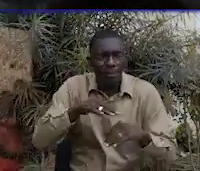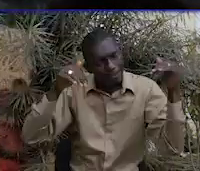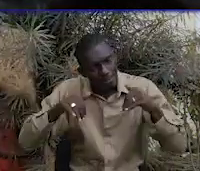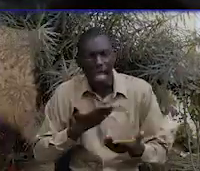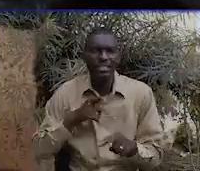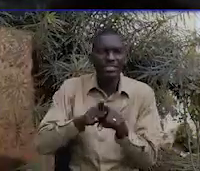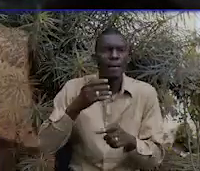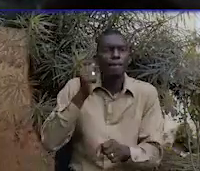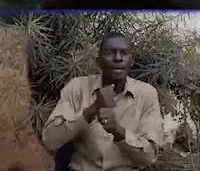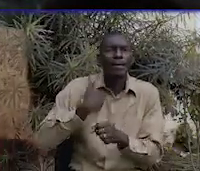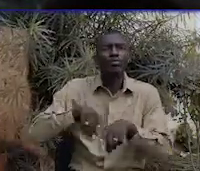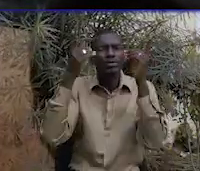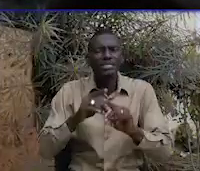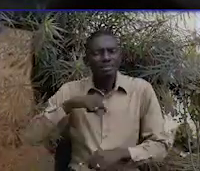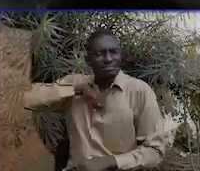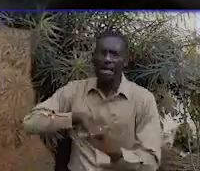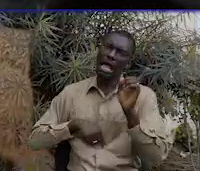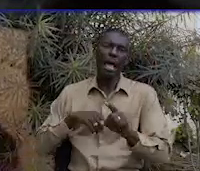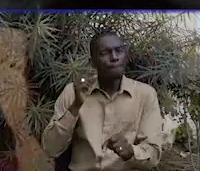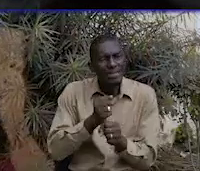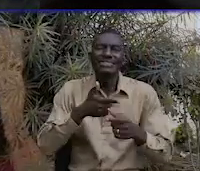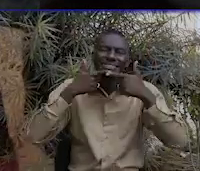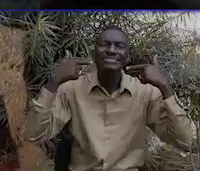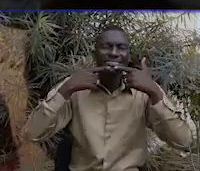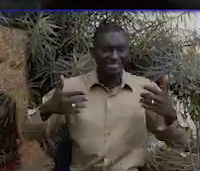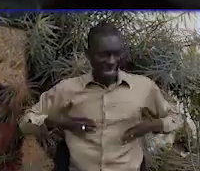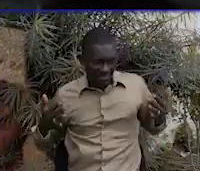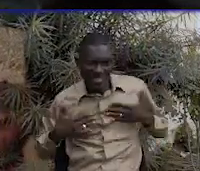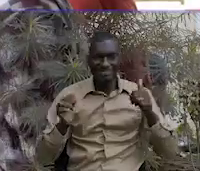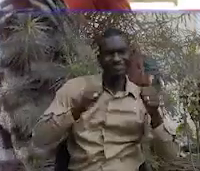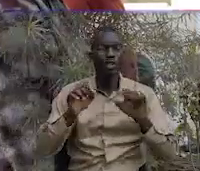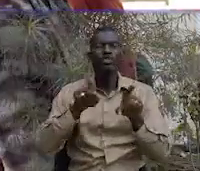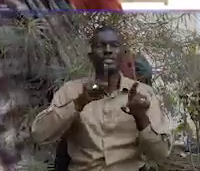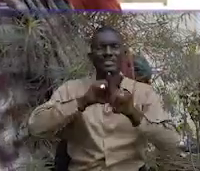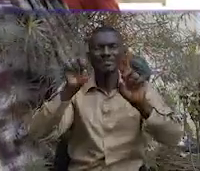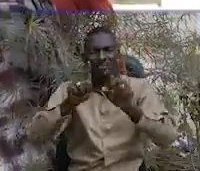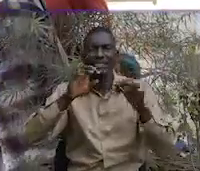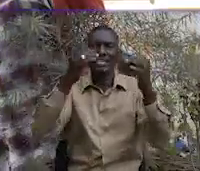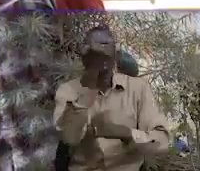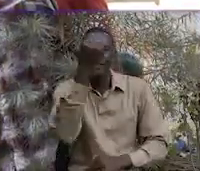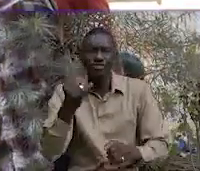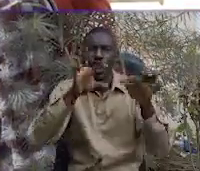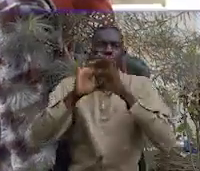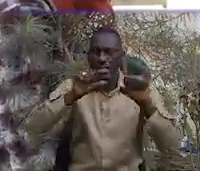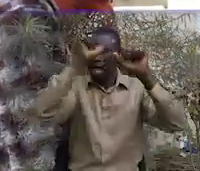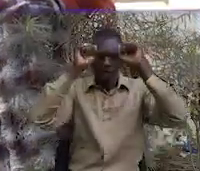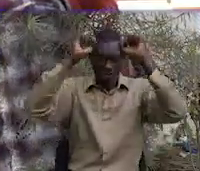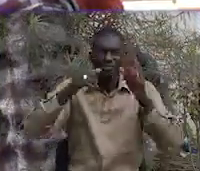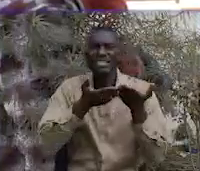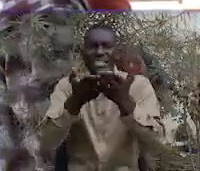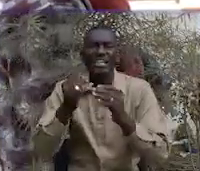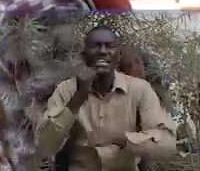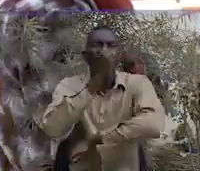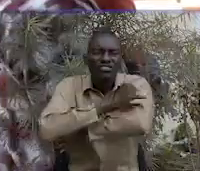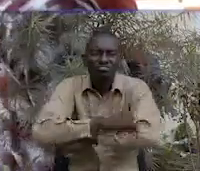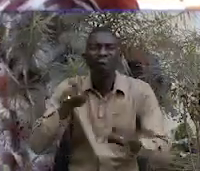Ngalo ye watu obela, nge bondi niku ya kono, wosi ya kono, aninja halo kono. So, individuals, organizations, and the